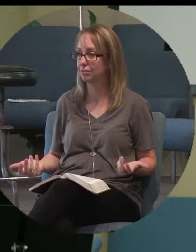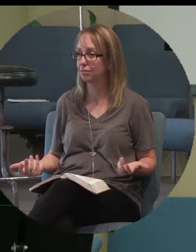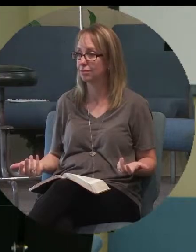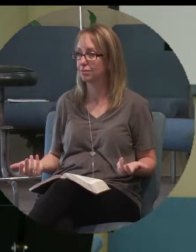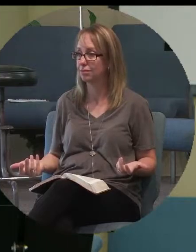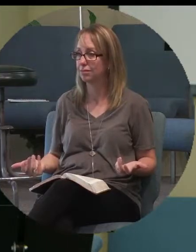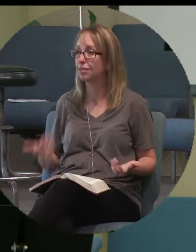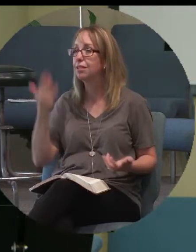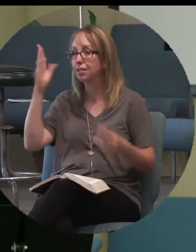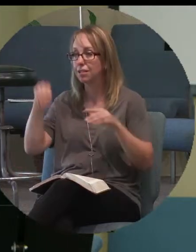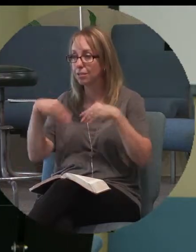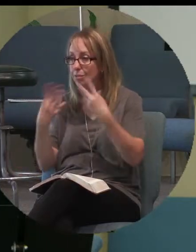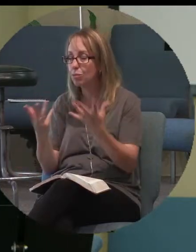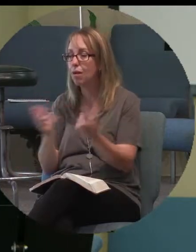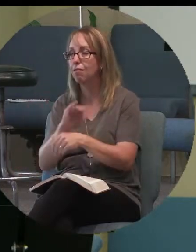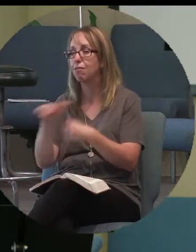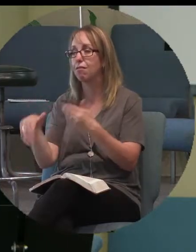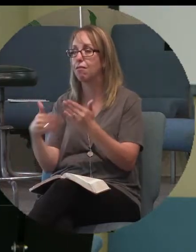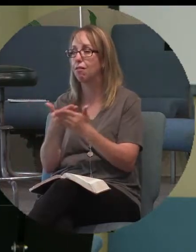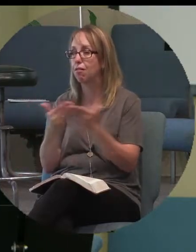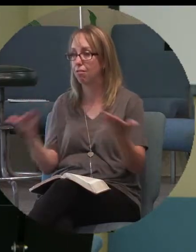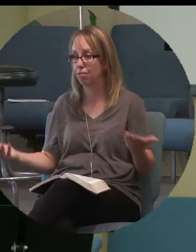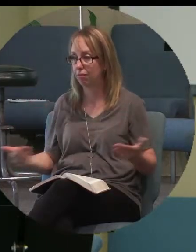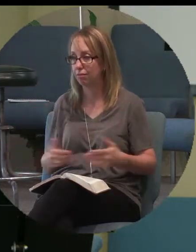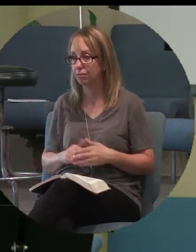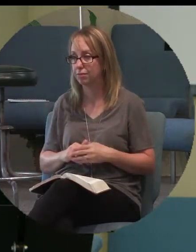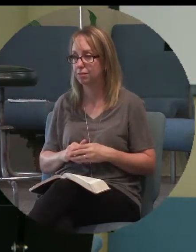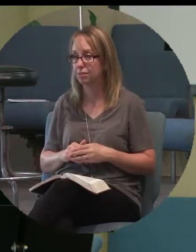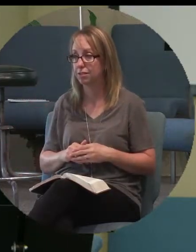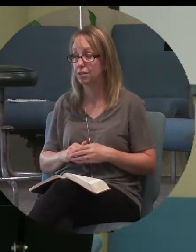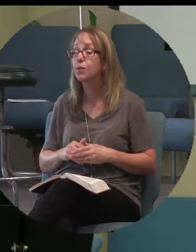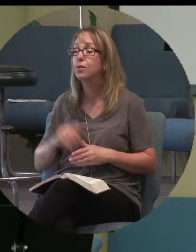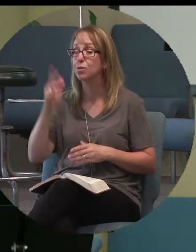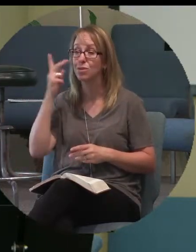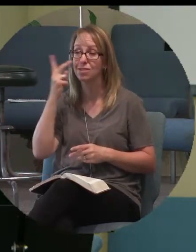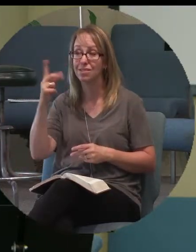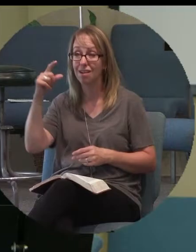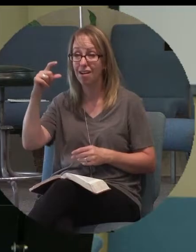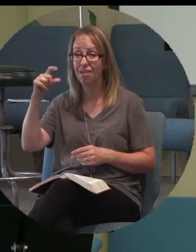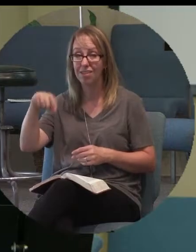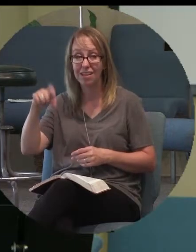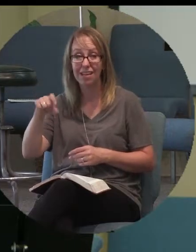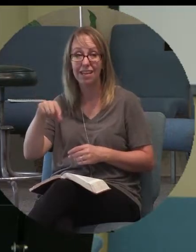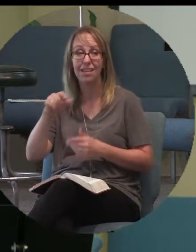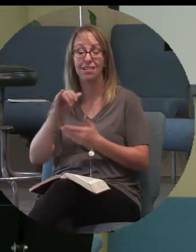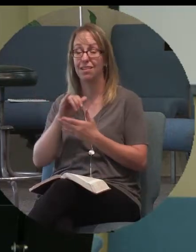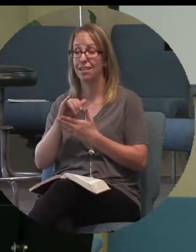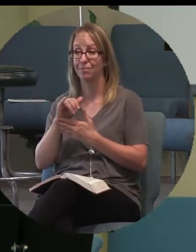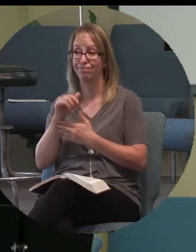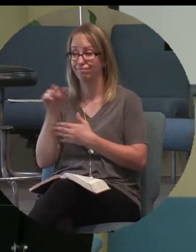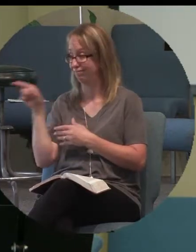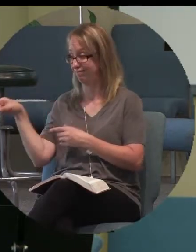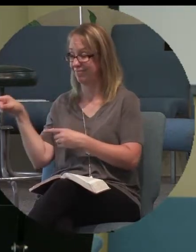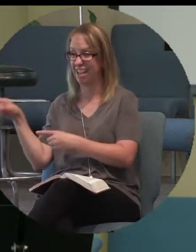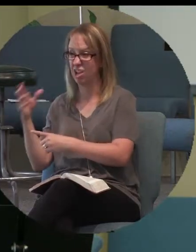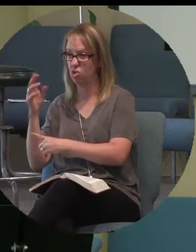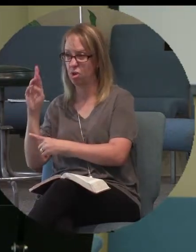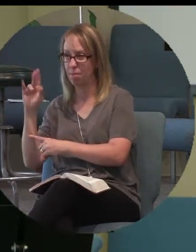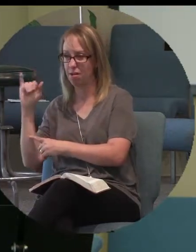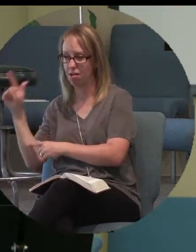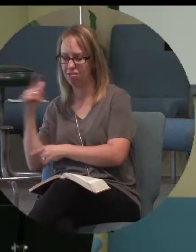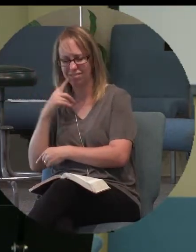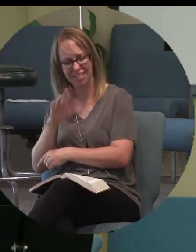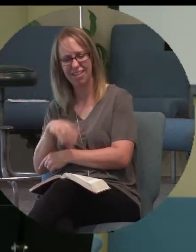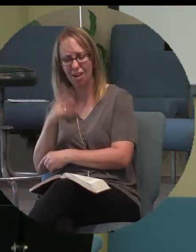He provides for all things. And so he saw the needy criminal, and he goes, you know, I see that repentance.